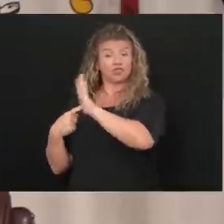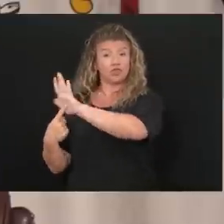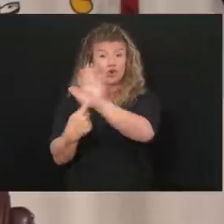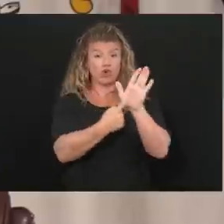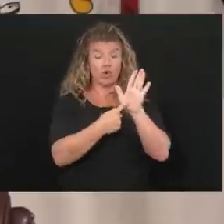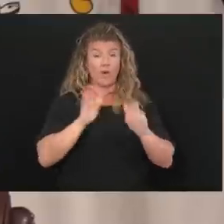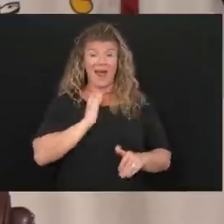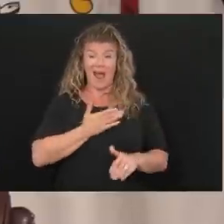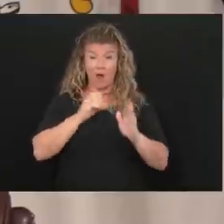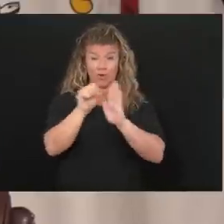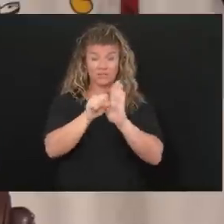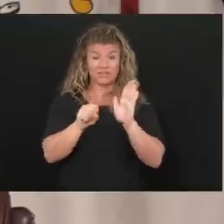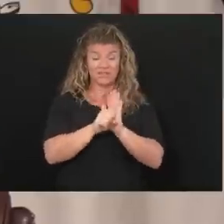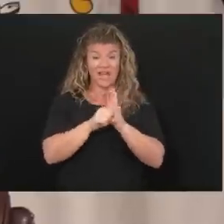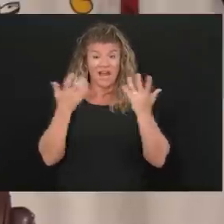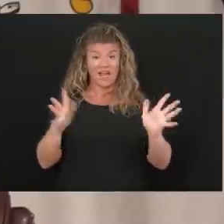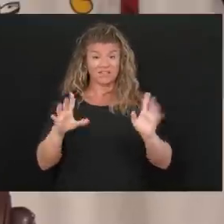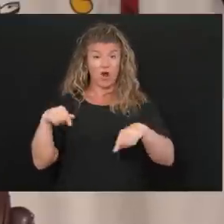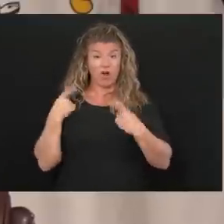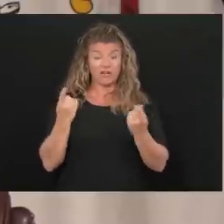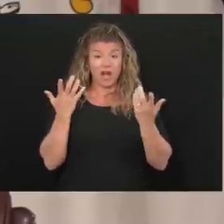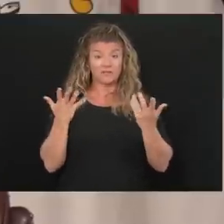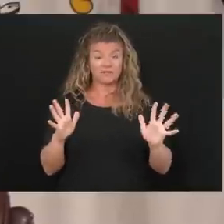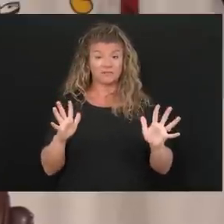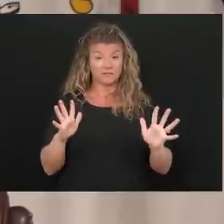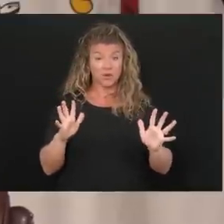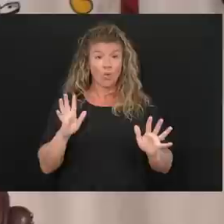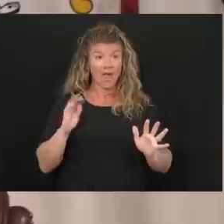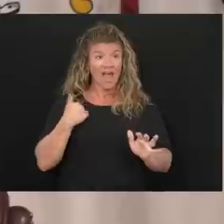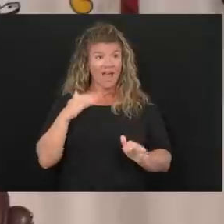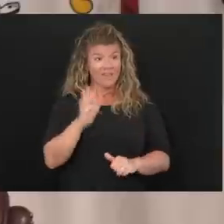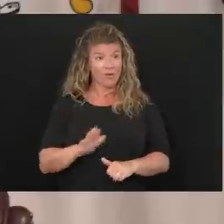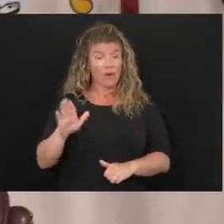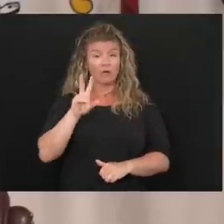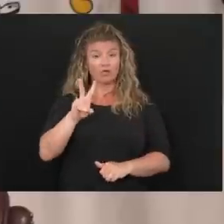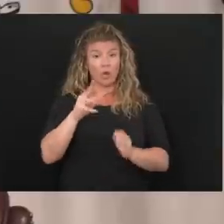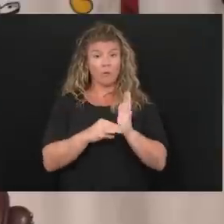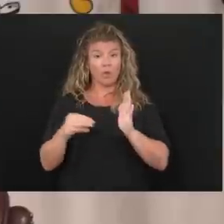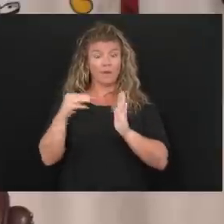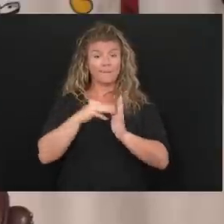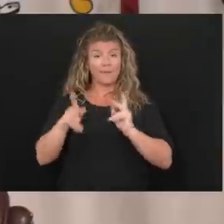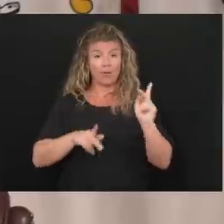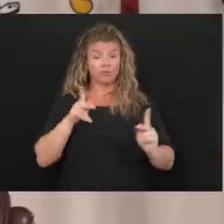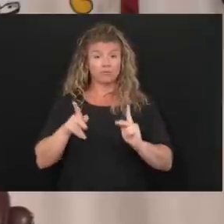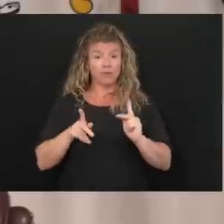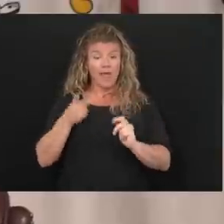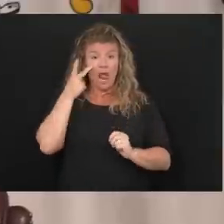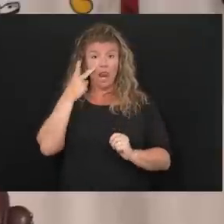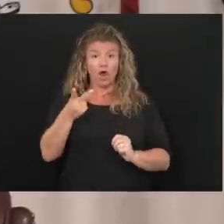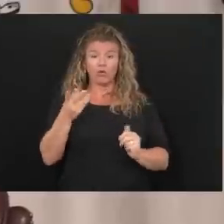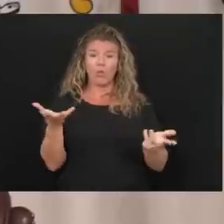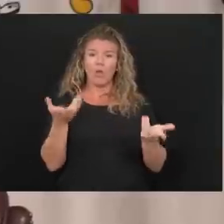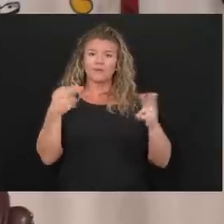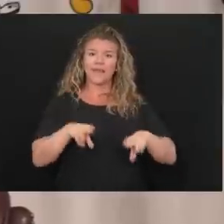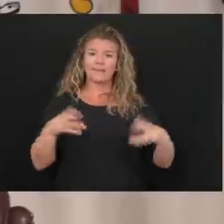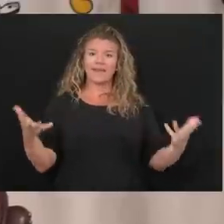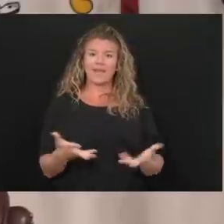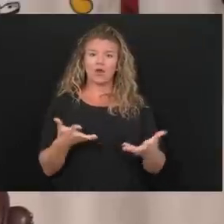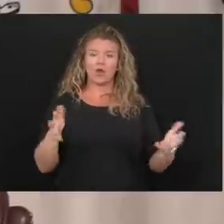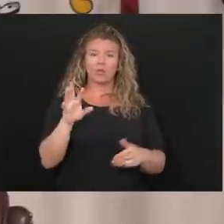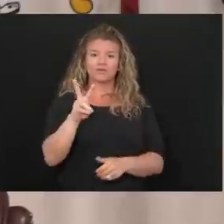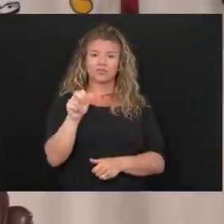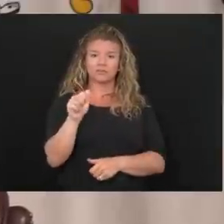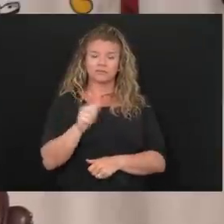done, nearly two million of us, and look at what has happened right here in West Virginia.